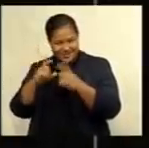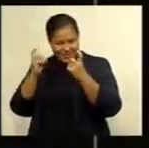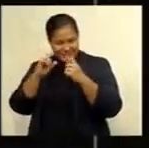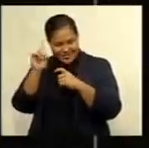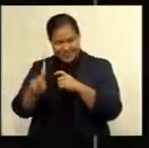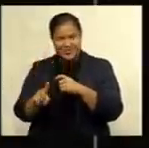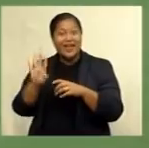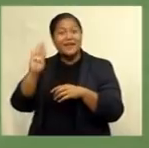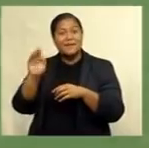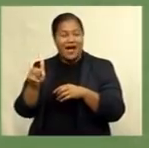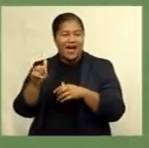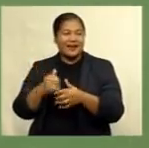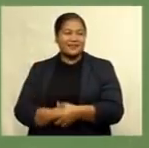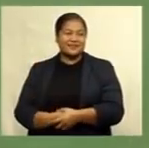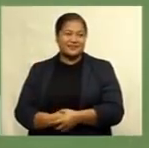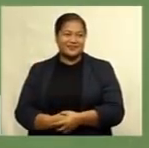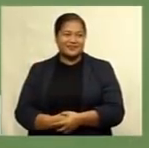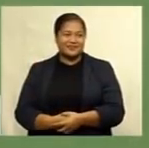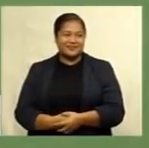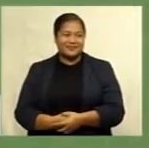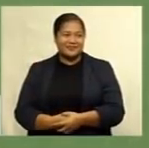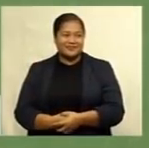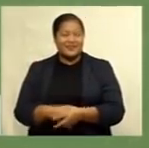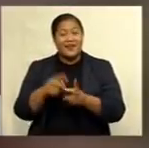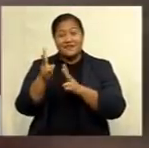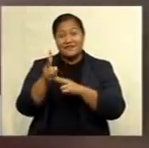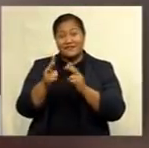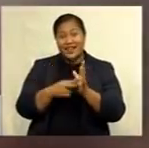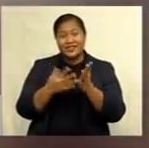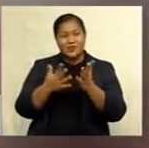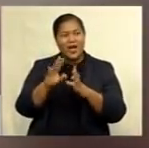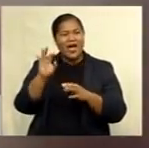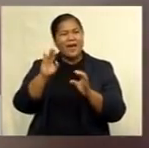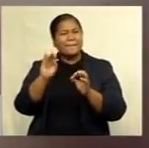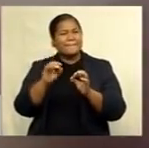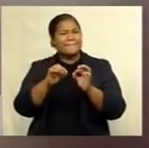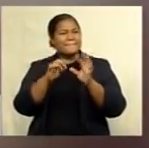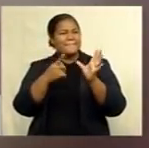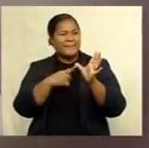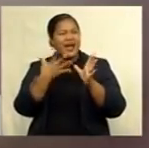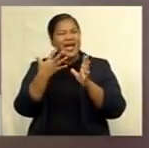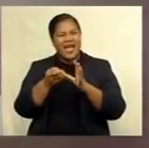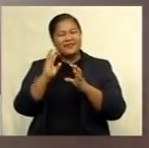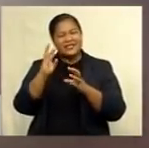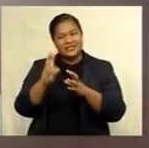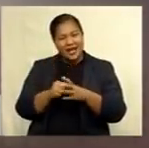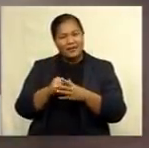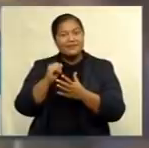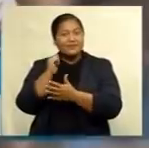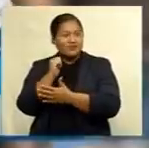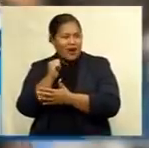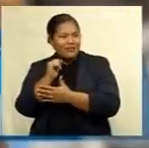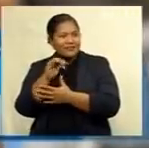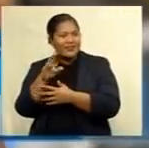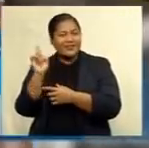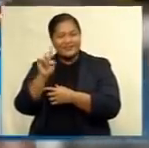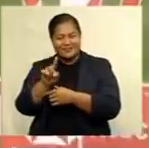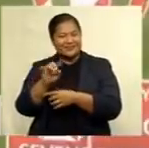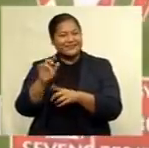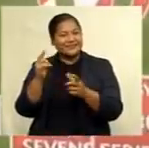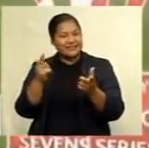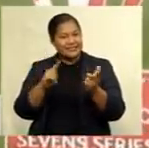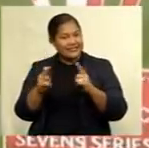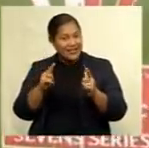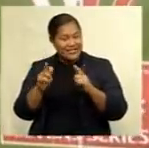Nithavi has more. The village of Votua in Bar has produced some prominent rugby players in Sevens and